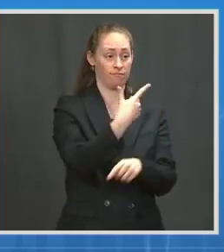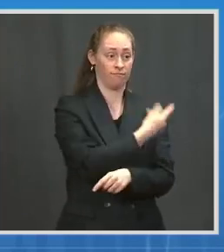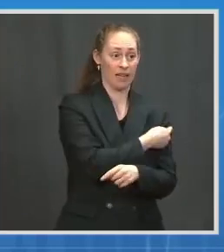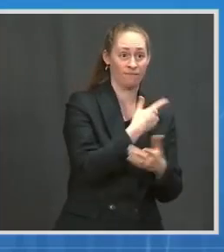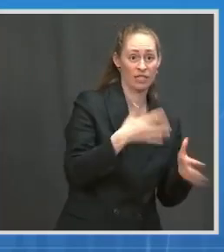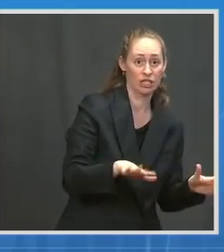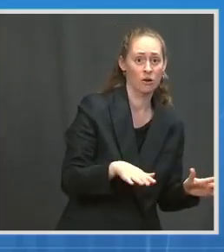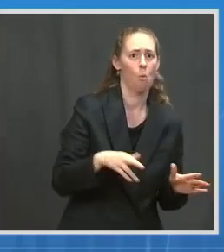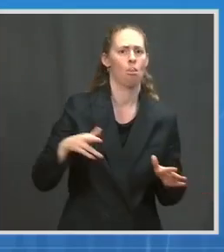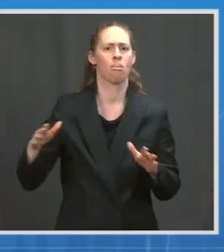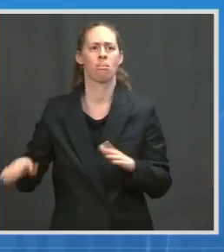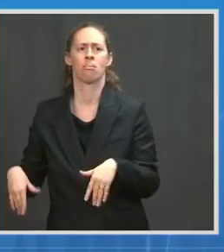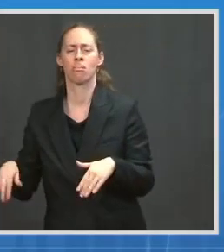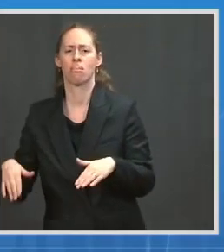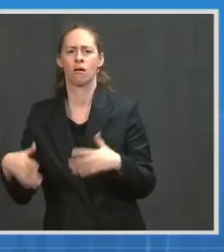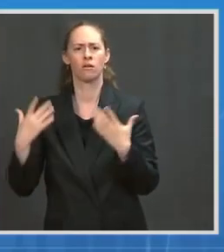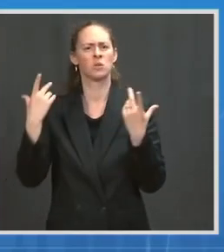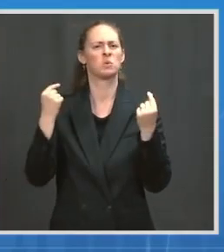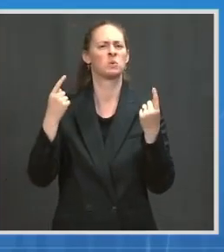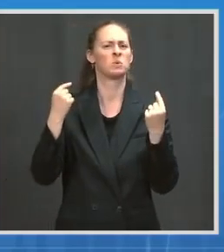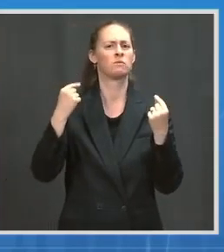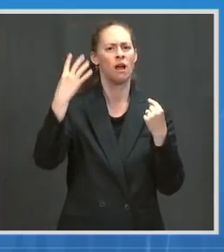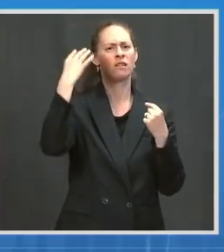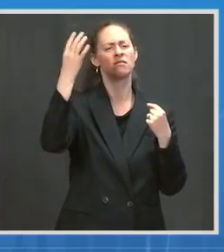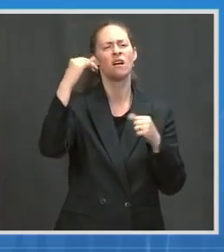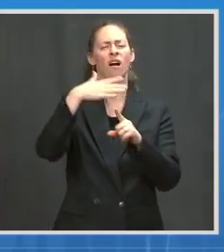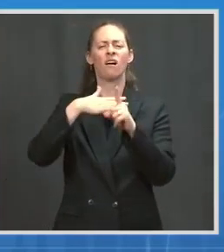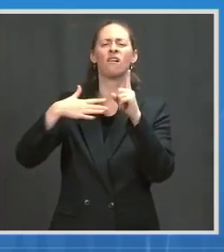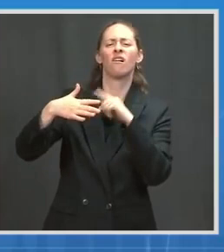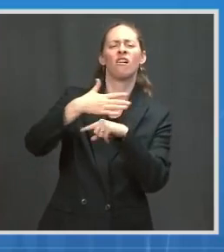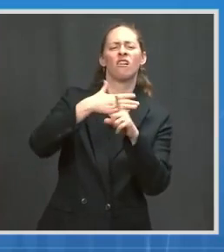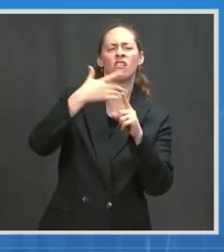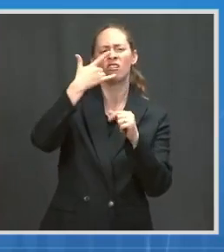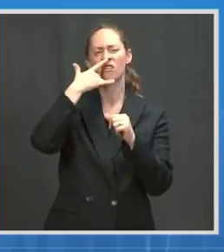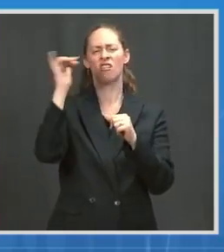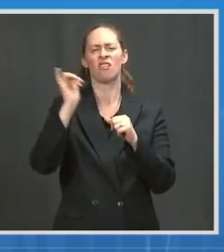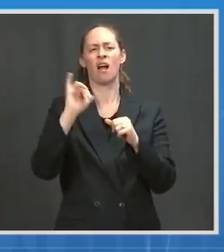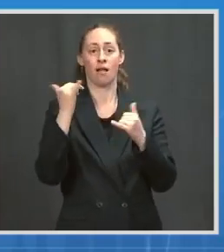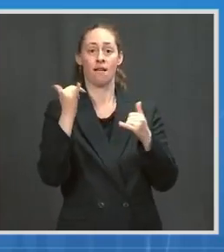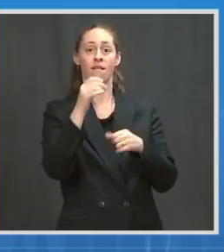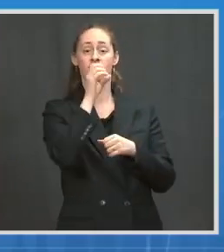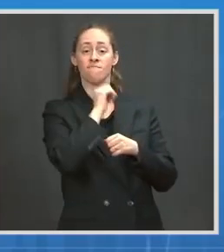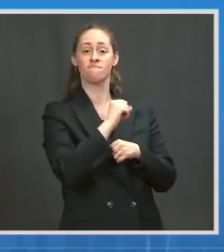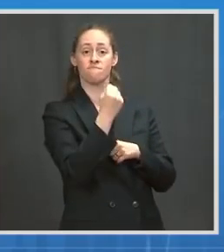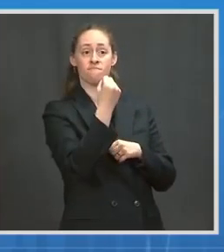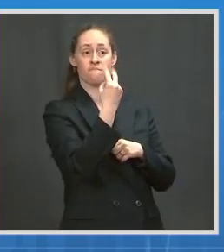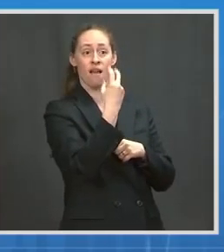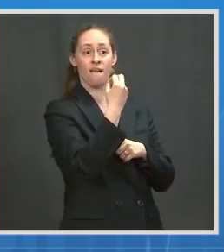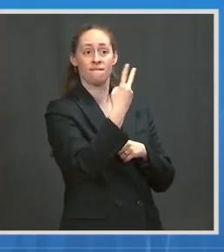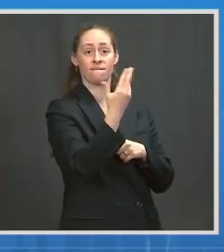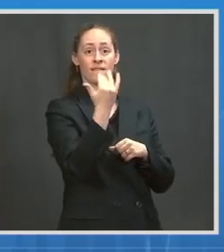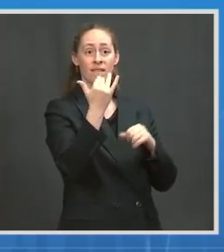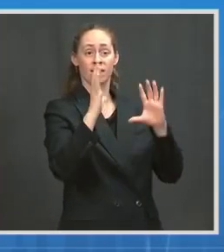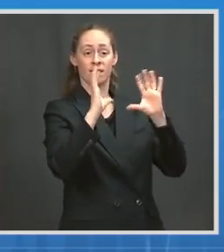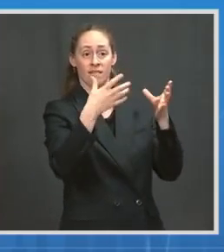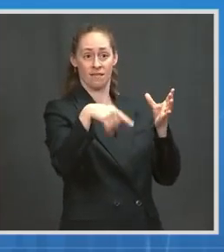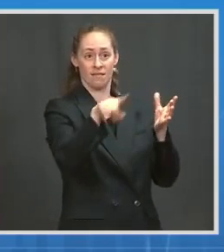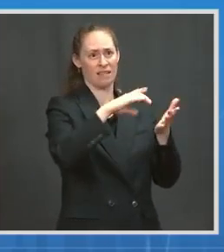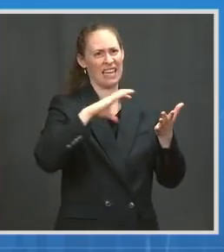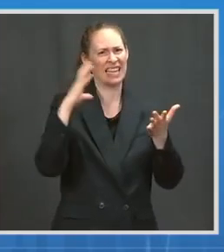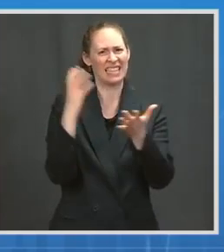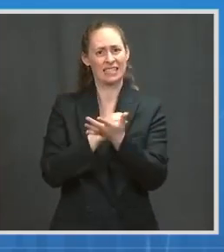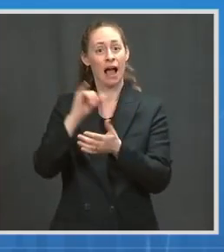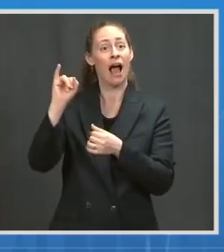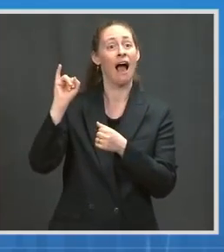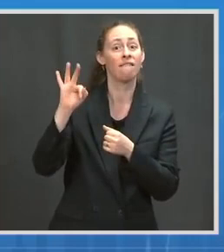authorization for 12 to 15 year olds and they can get vaccinated before going to camp, that's what I would advocate for so that they